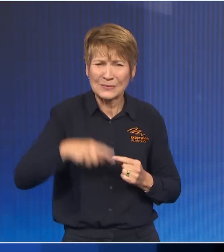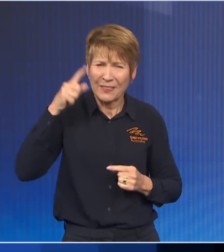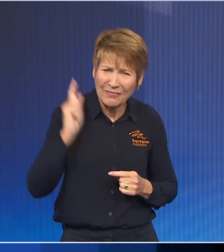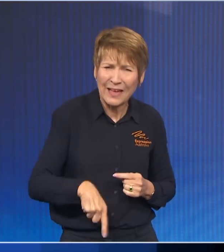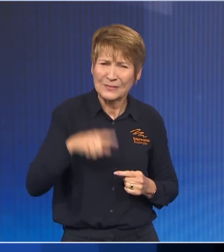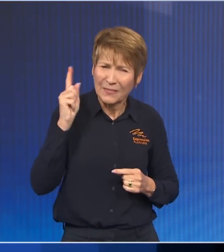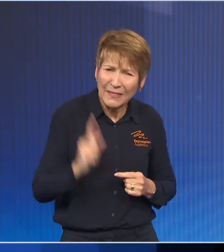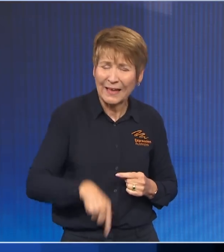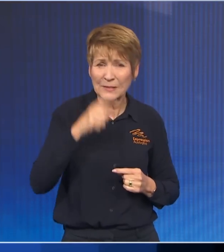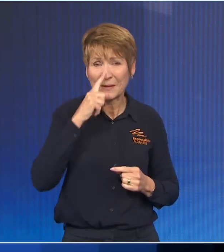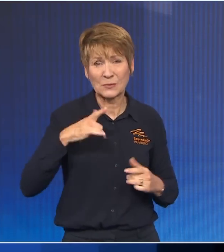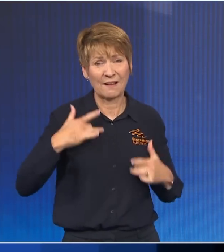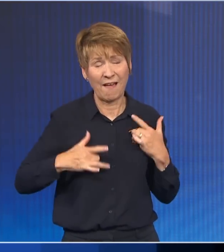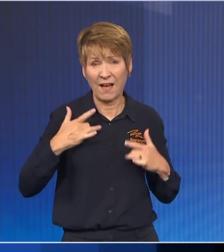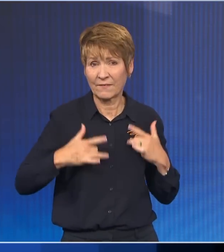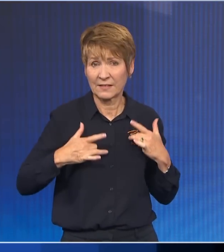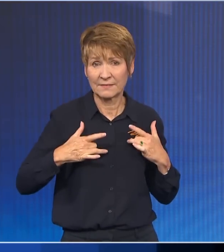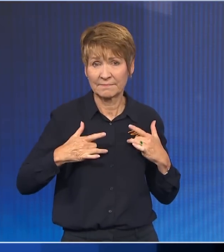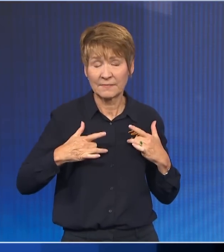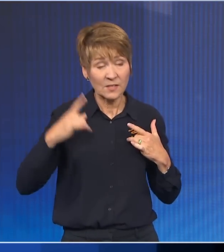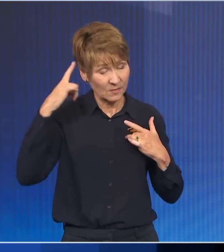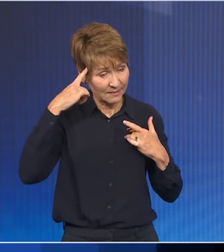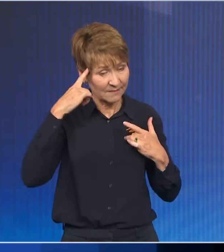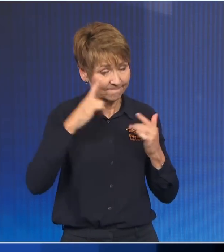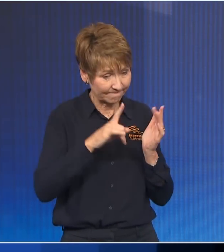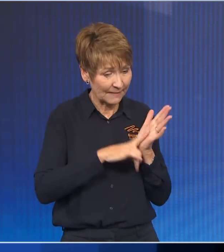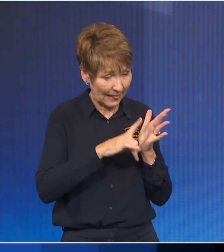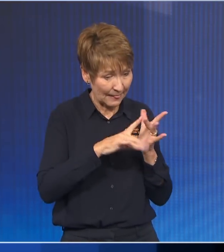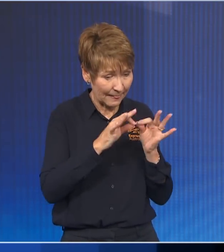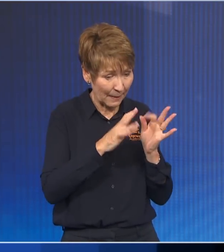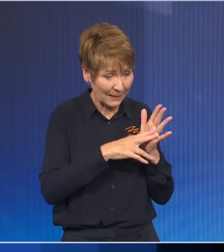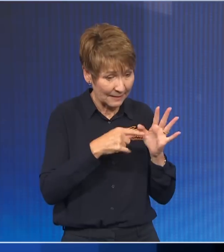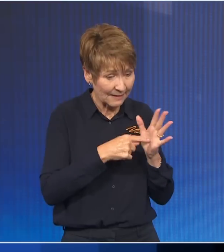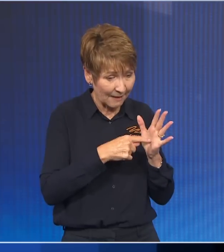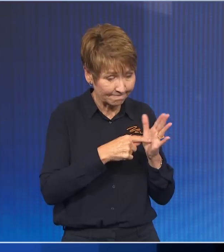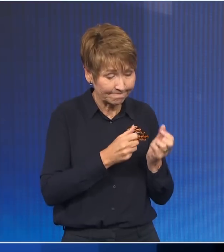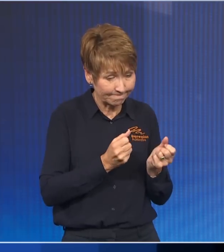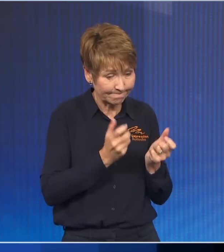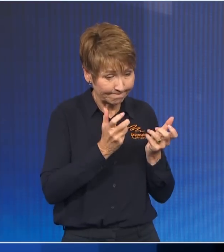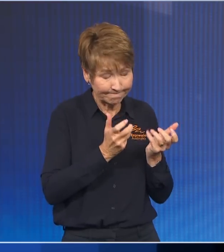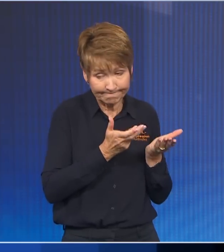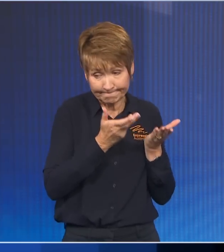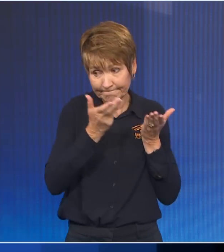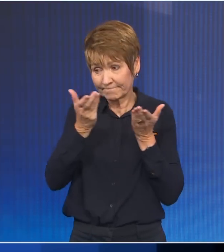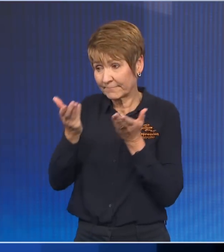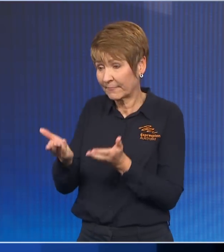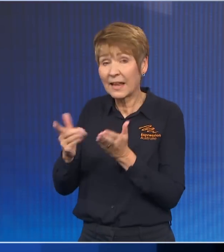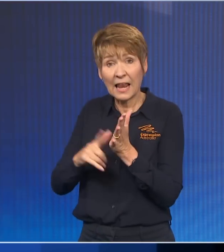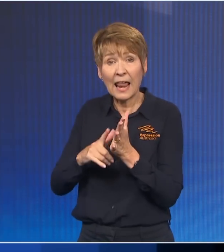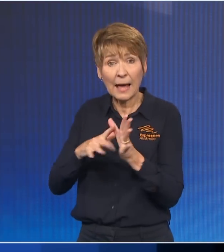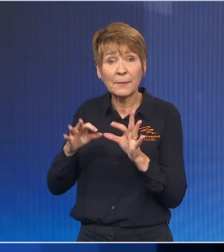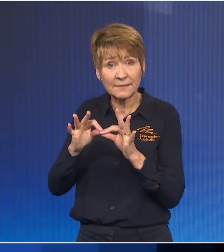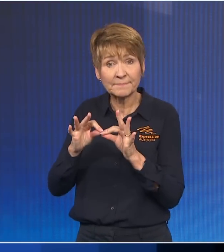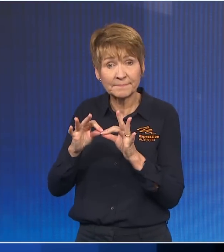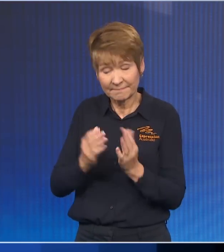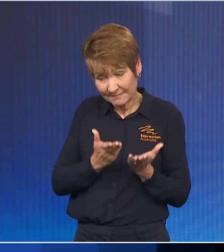Australia that we hand over to Mr Albanese and the incoming Labor government, I am very, very